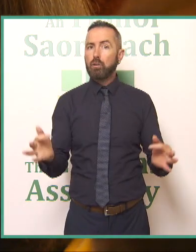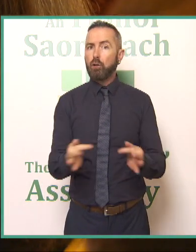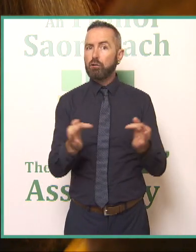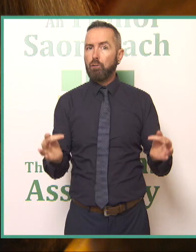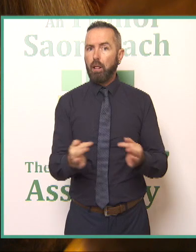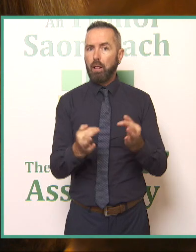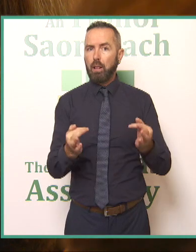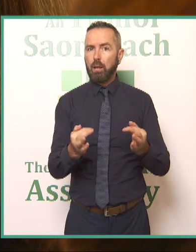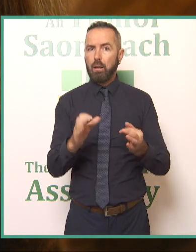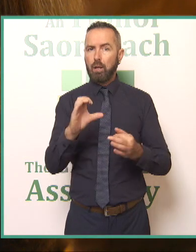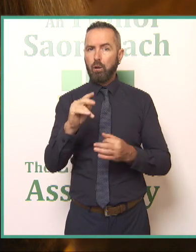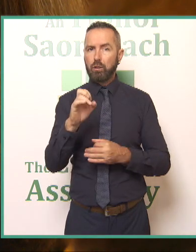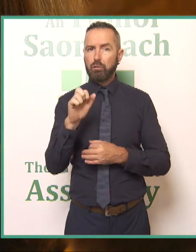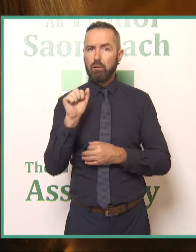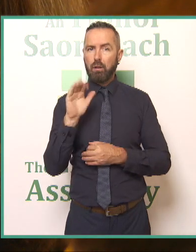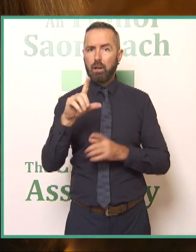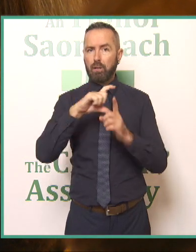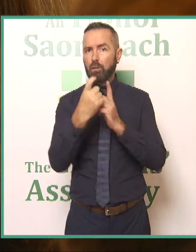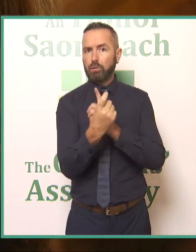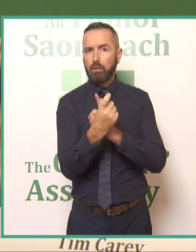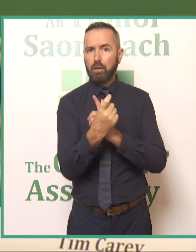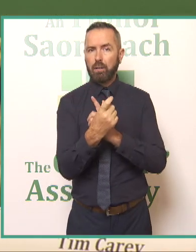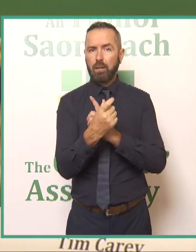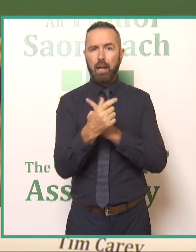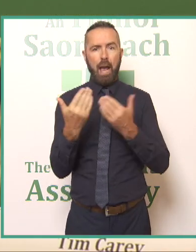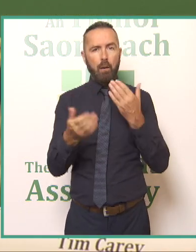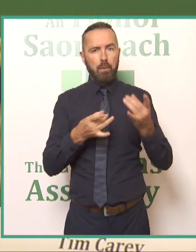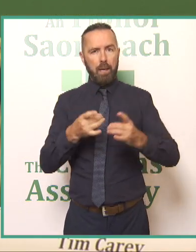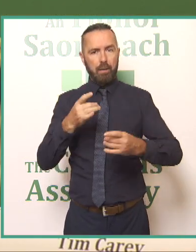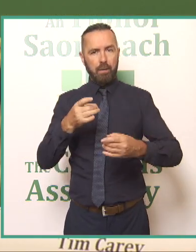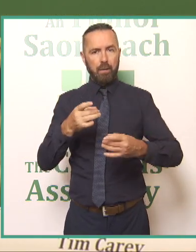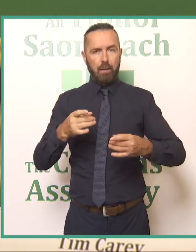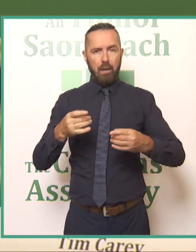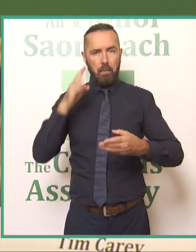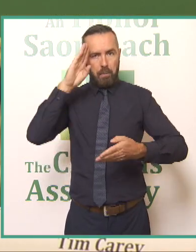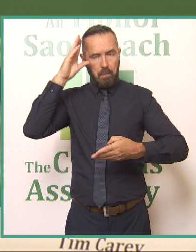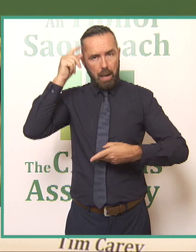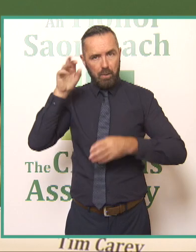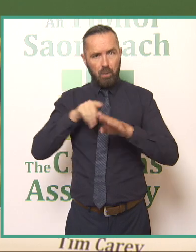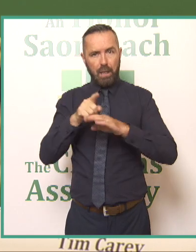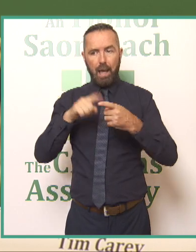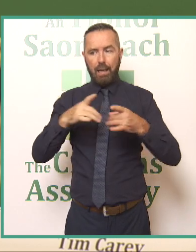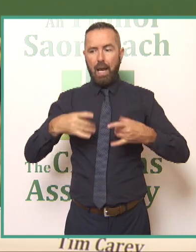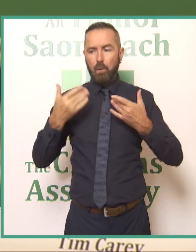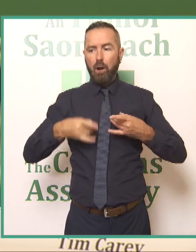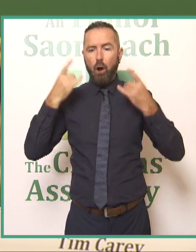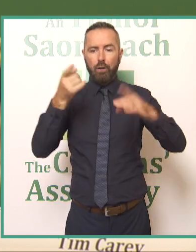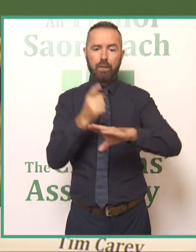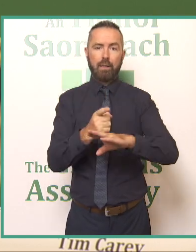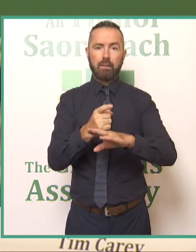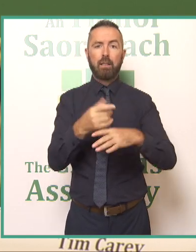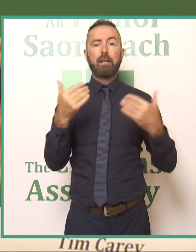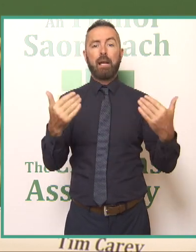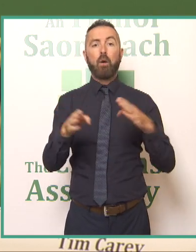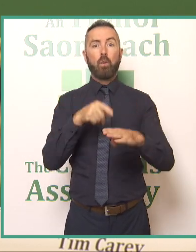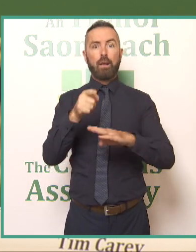and we have to kind of honor that and how do we want to do that I think there are questions that we might consider so with that in mind I'm delighted to